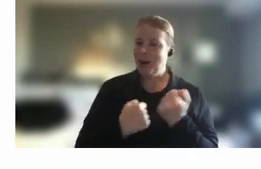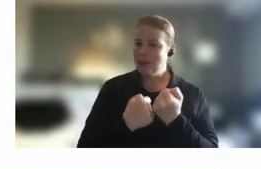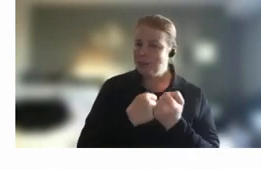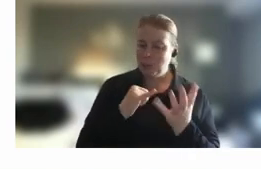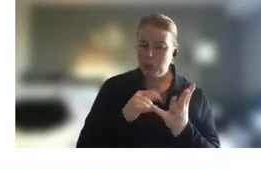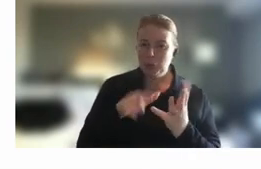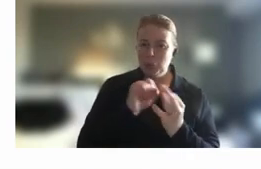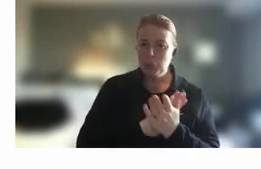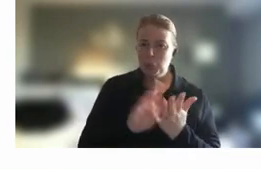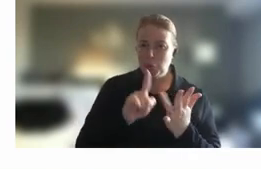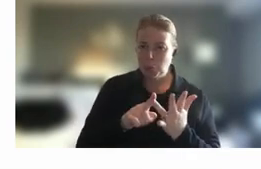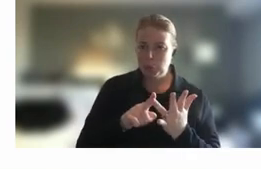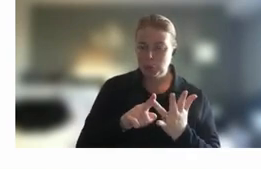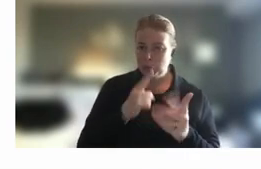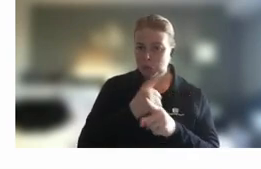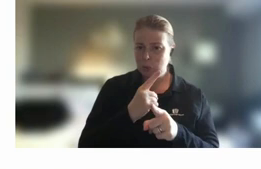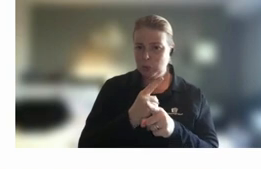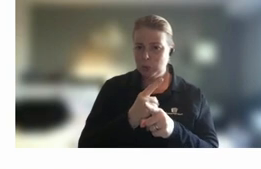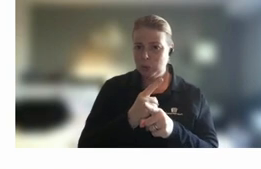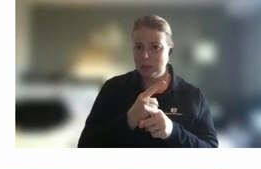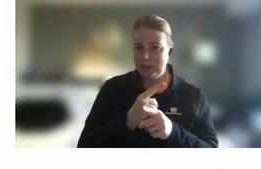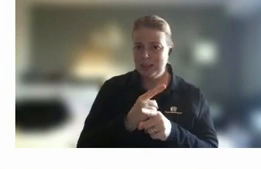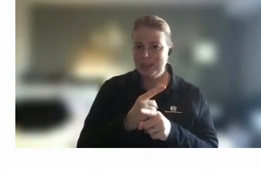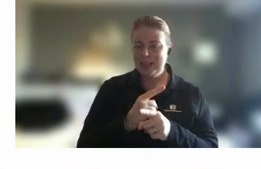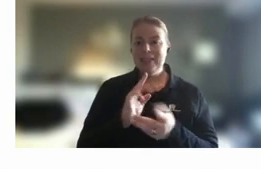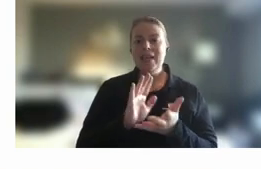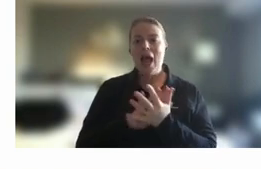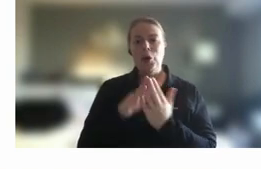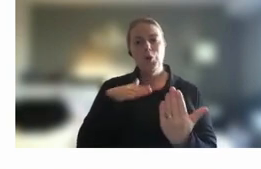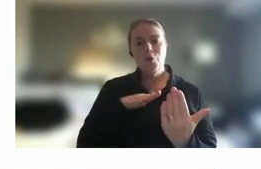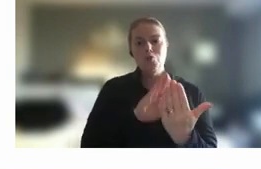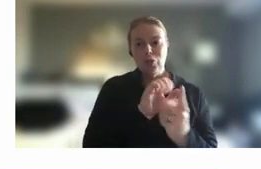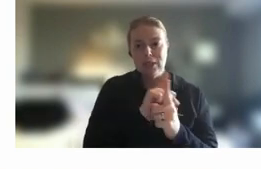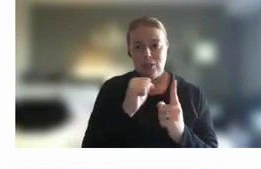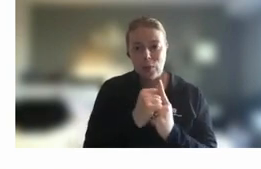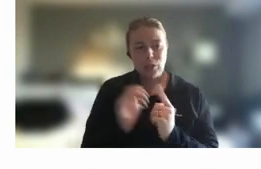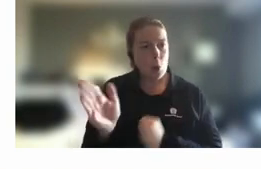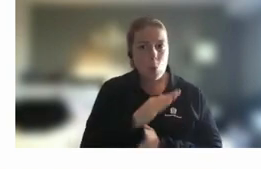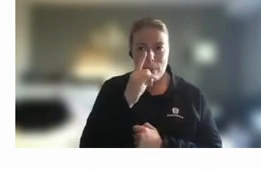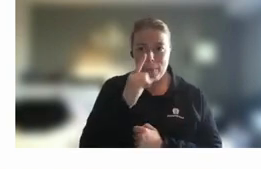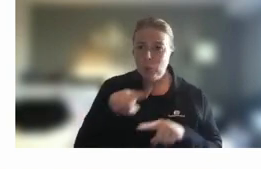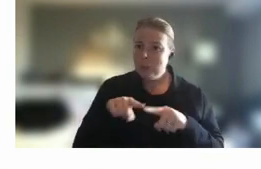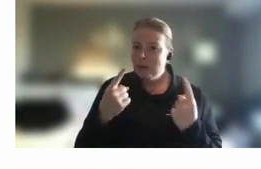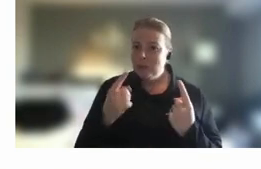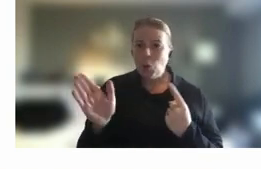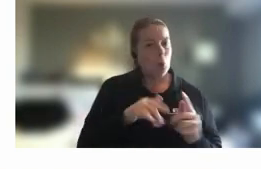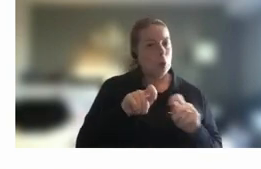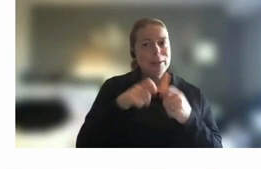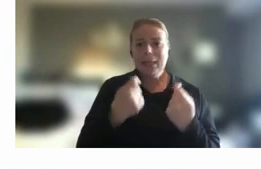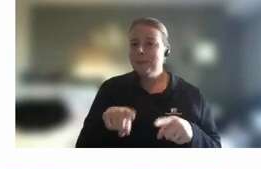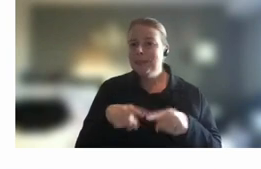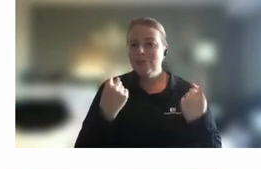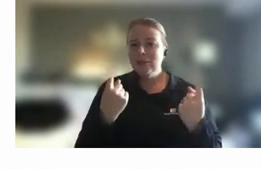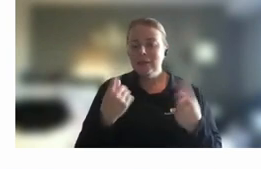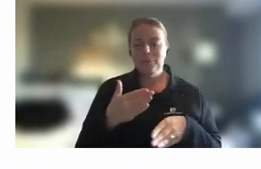coming with a how might we type mindset that's certainly been my experience you know every person is different every team is different the work that needs